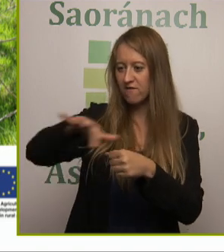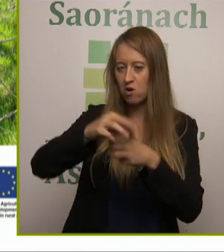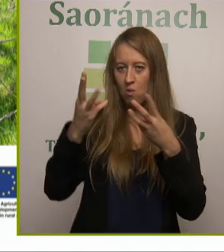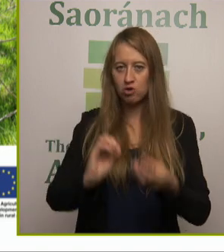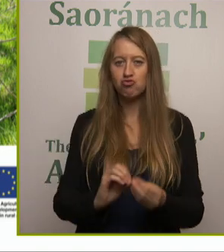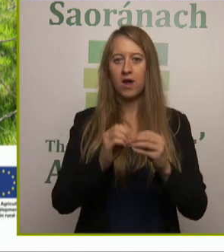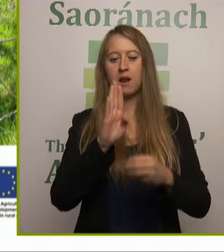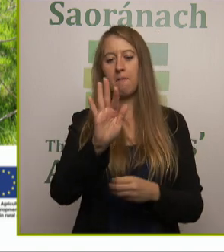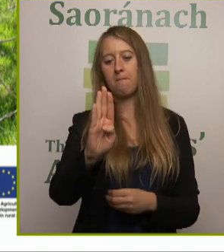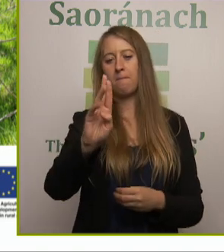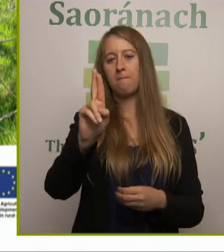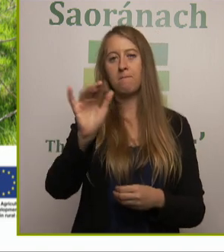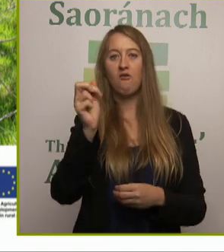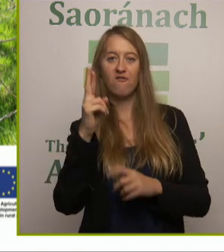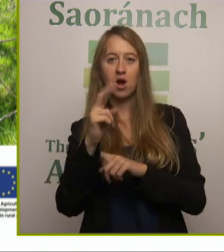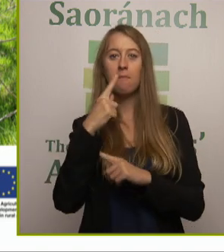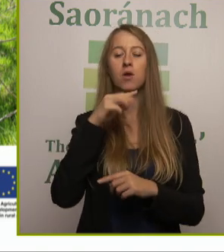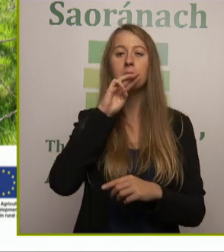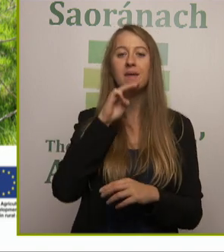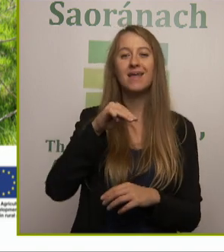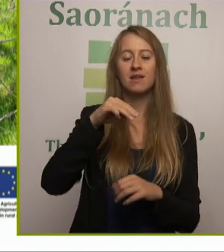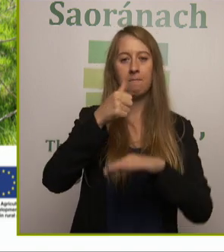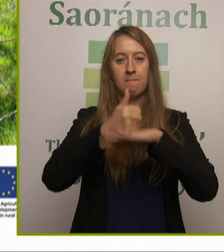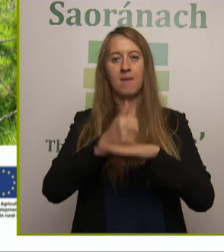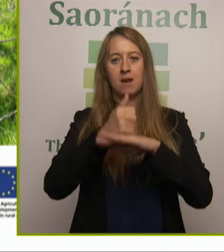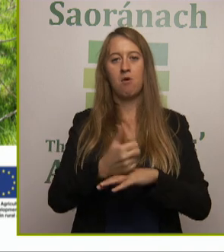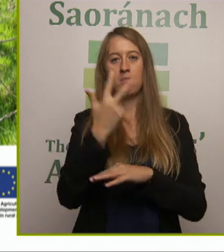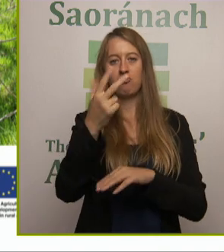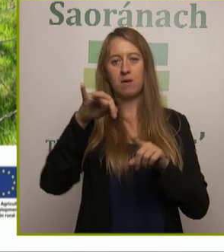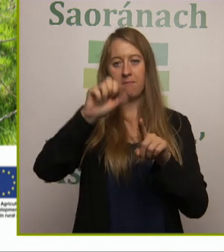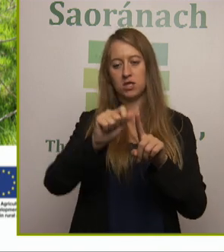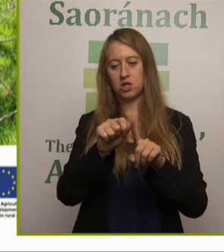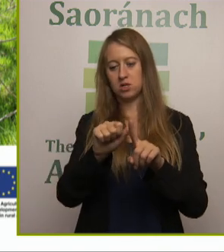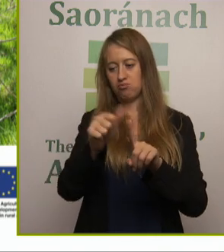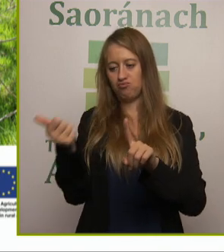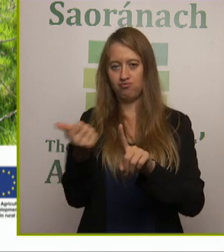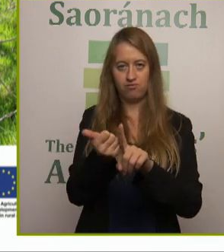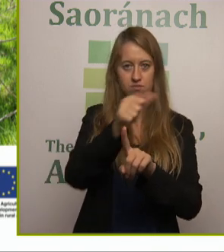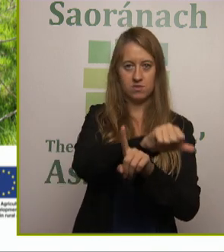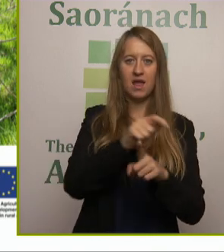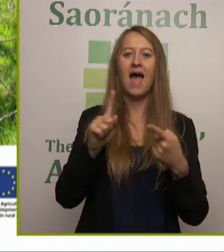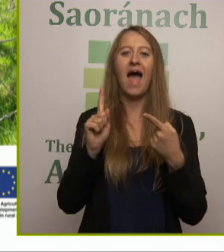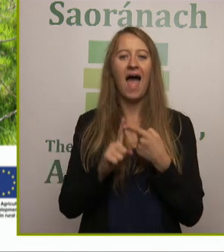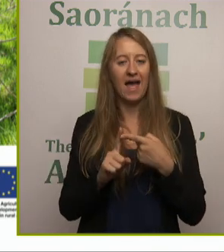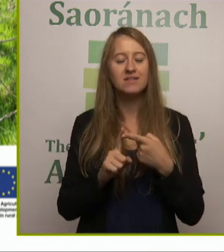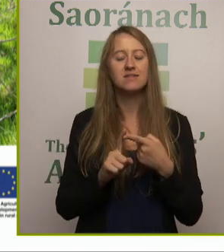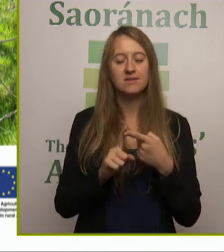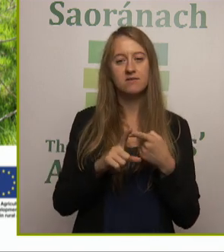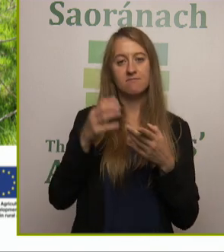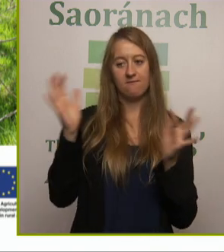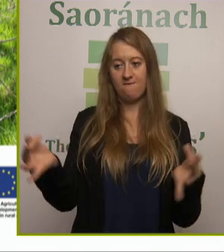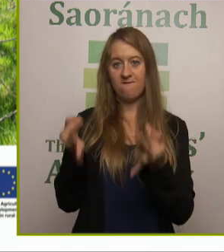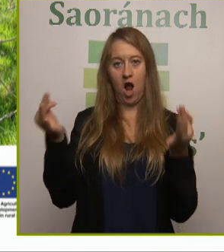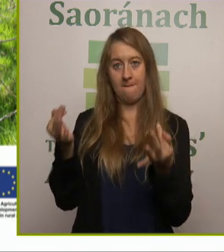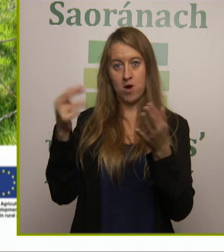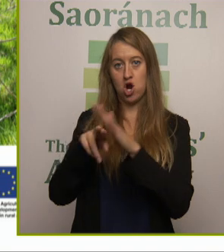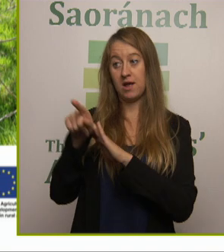Now we're looking for a minimum of three metres and six metres and the farmers get paid to put in those types of buffers. So